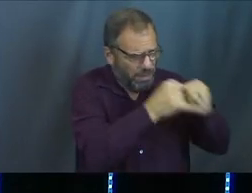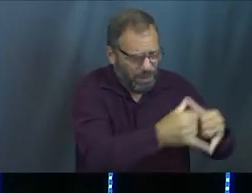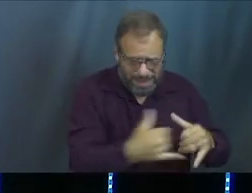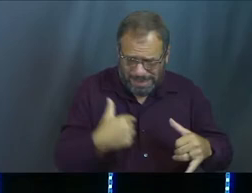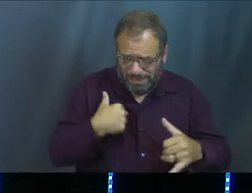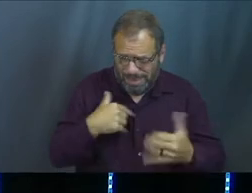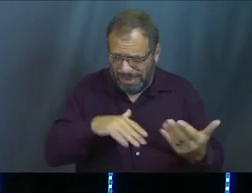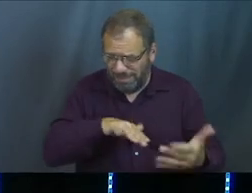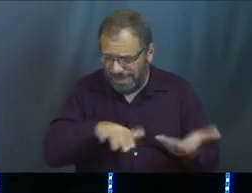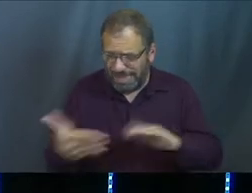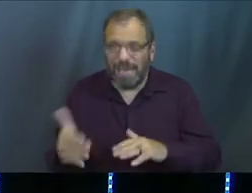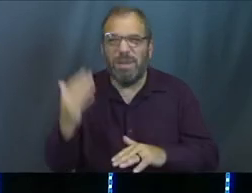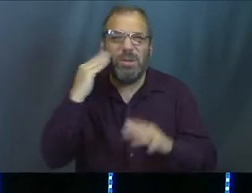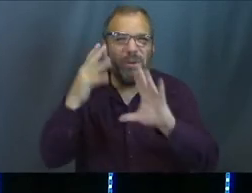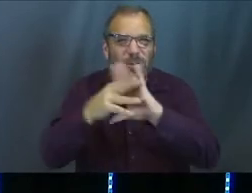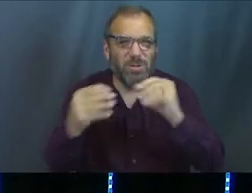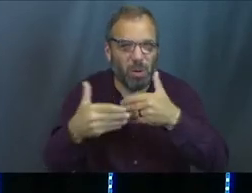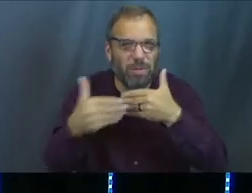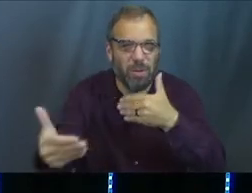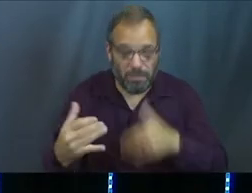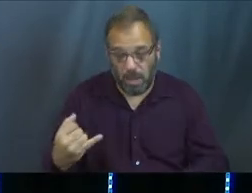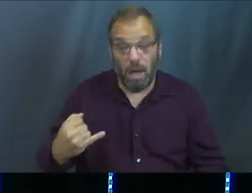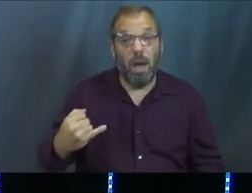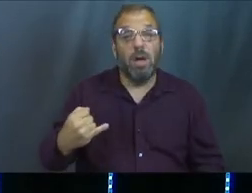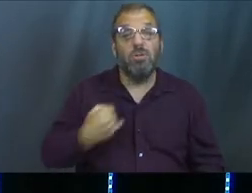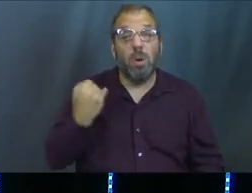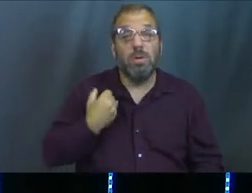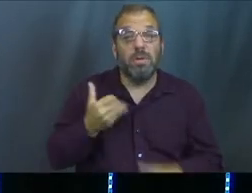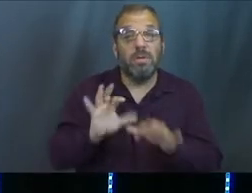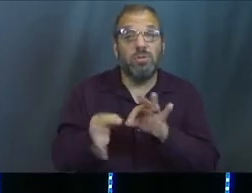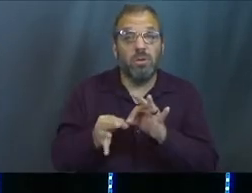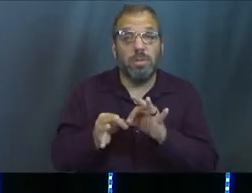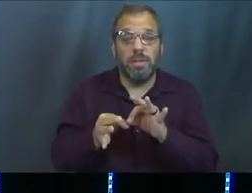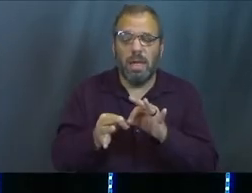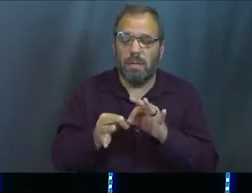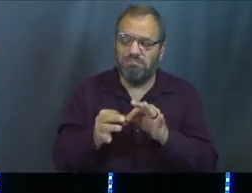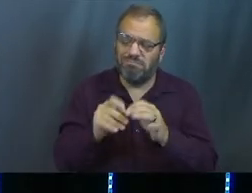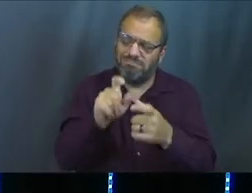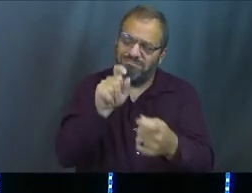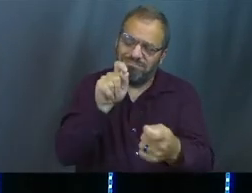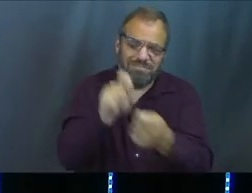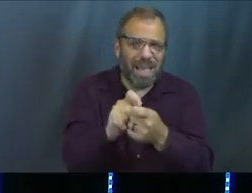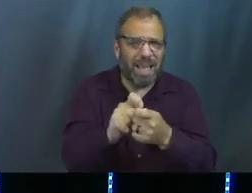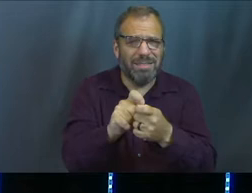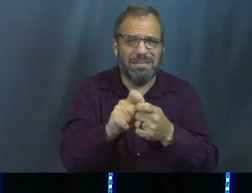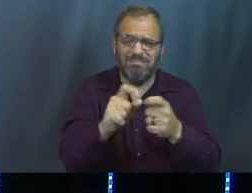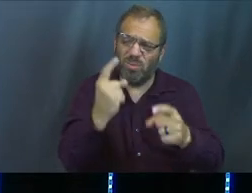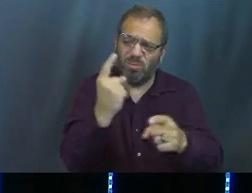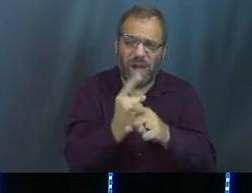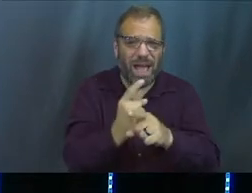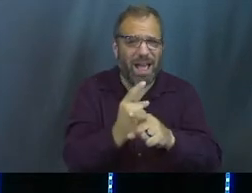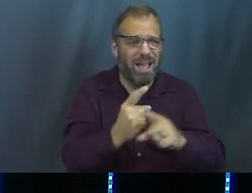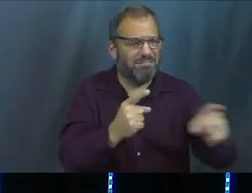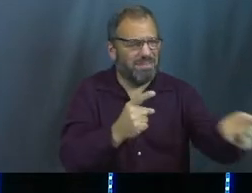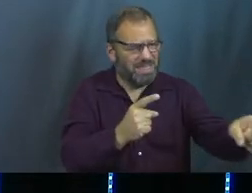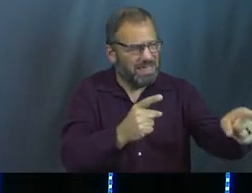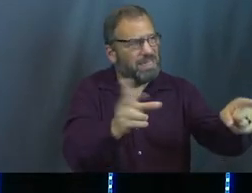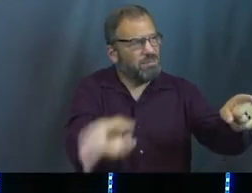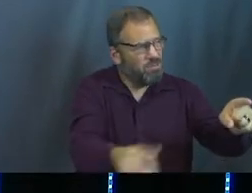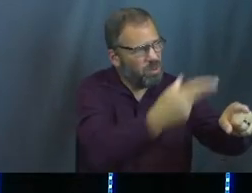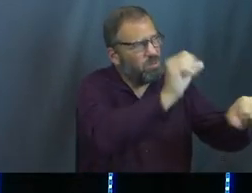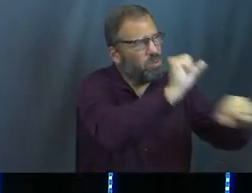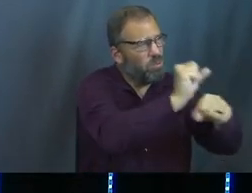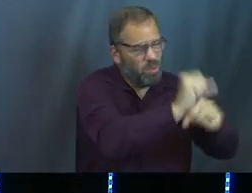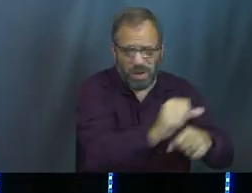So if you know how the story goes, Joseph's interpretations were 100% correct. They were 100% from God,